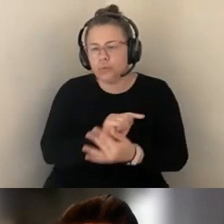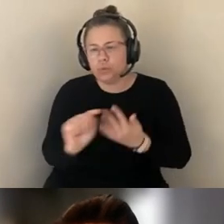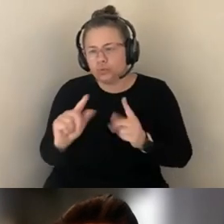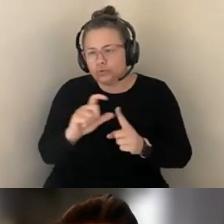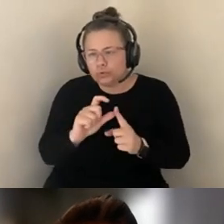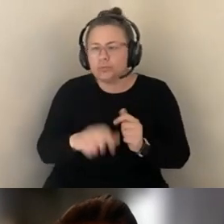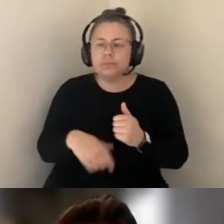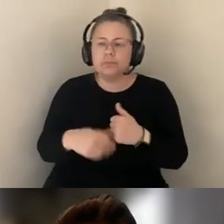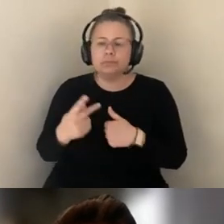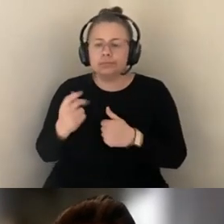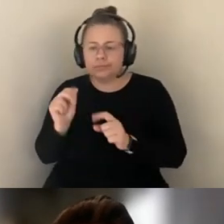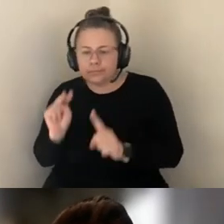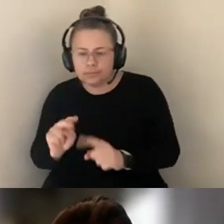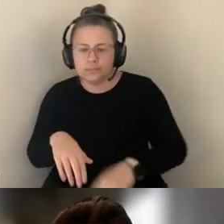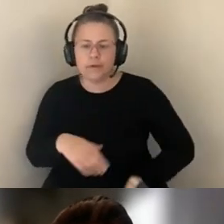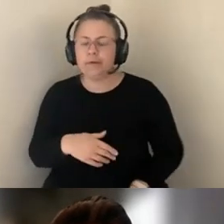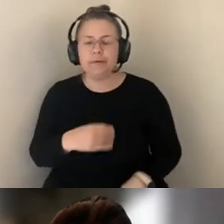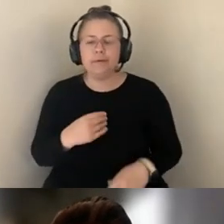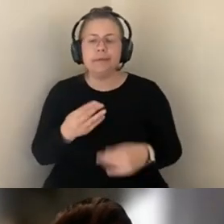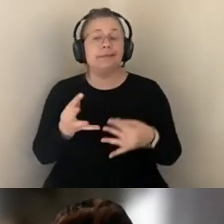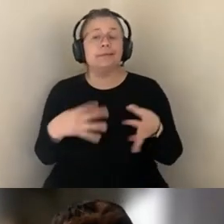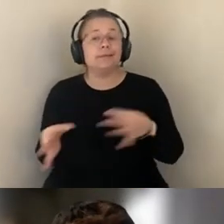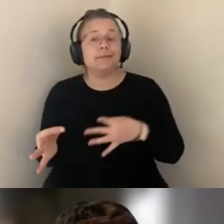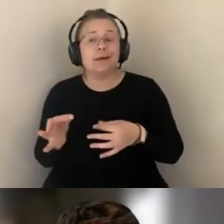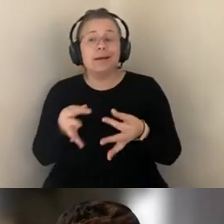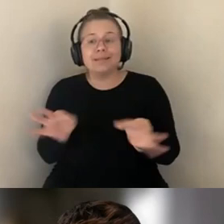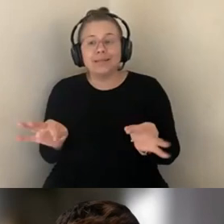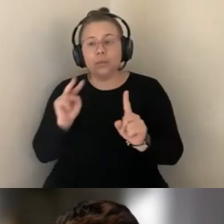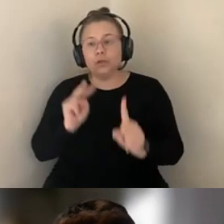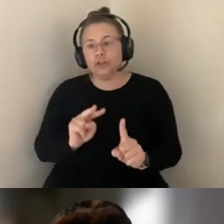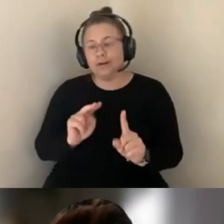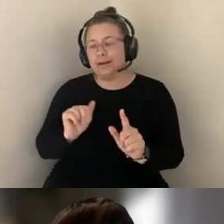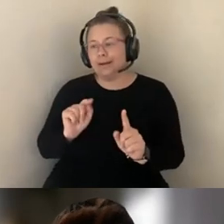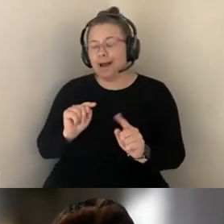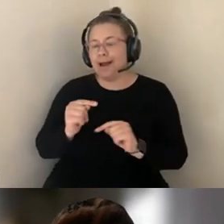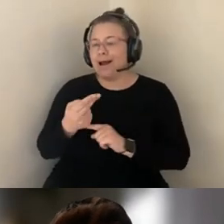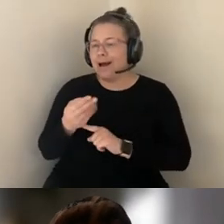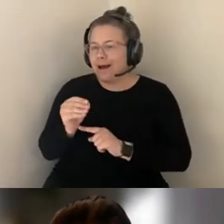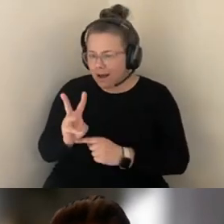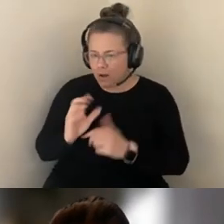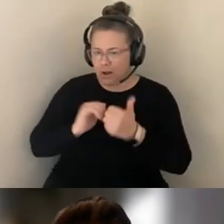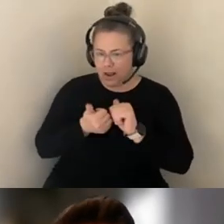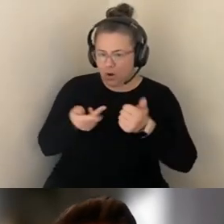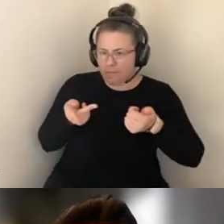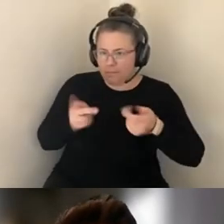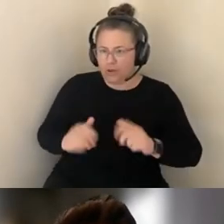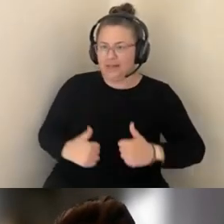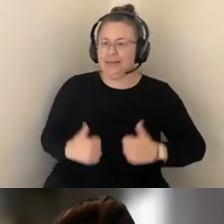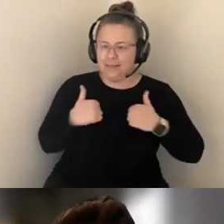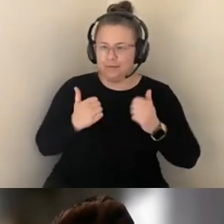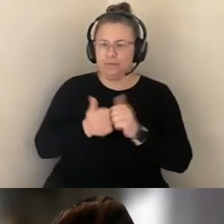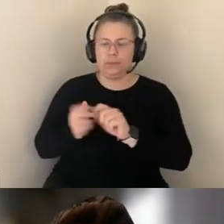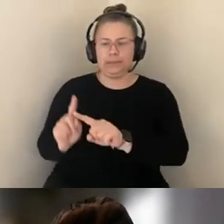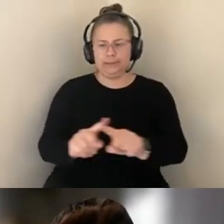MORE ABOUT, YOU KNOW, HOW PEOPLE ARE LIVING WITH VARIOUS CONDITIONS AND ALSO TO THINK